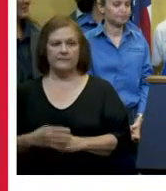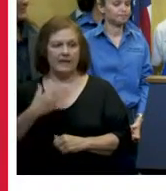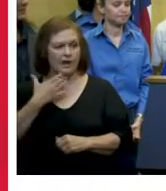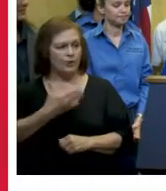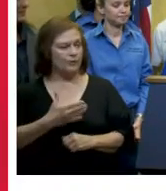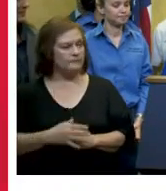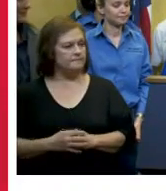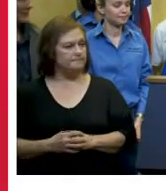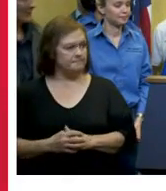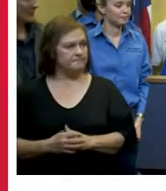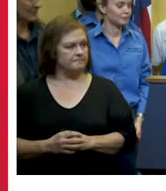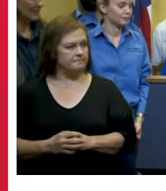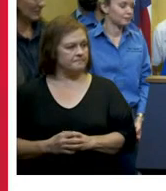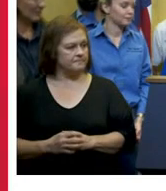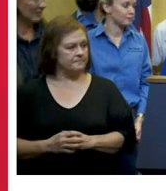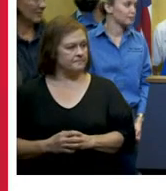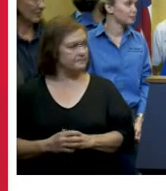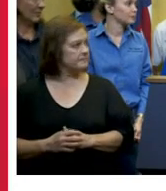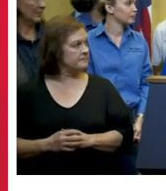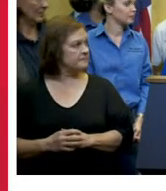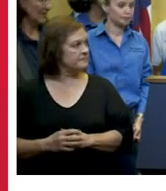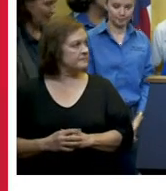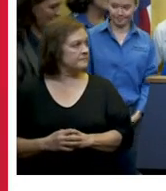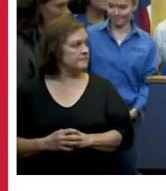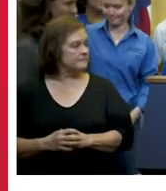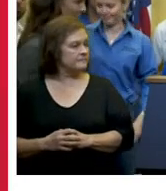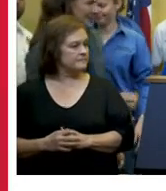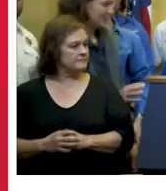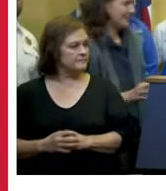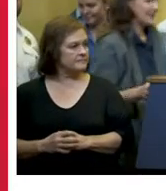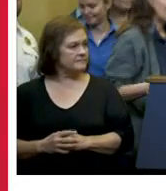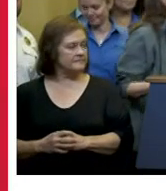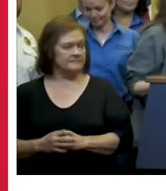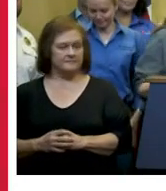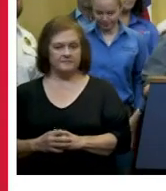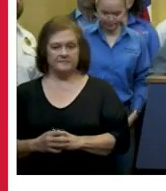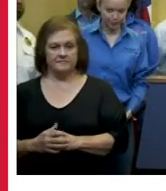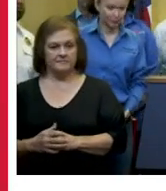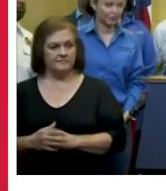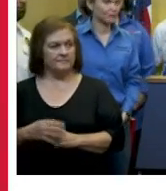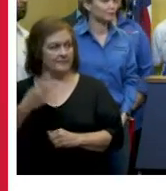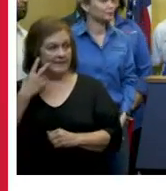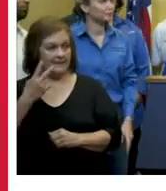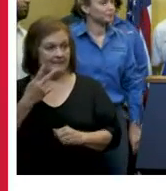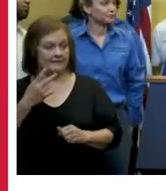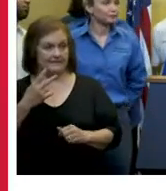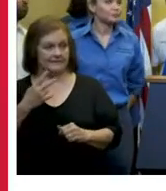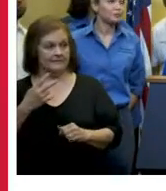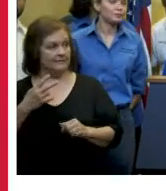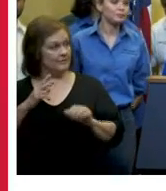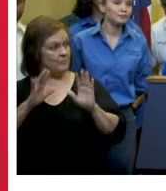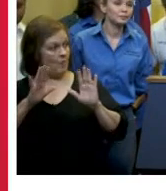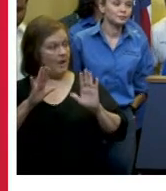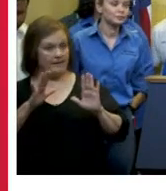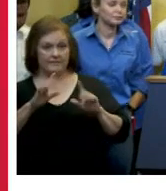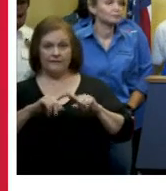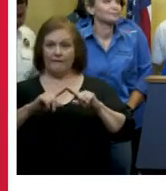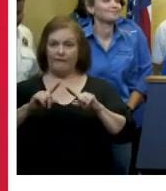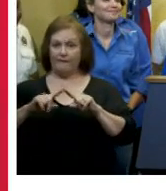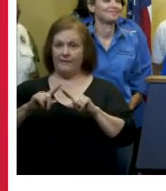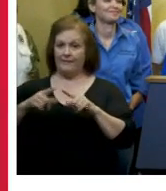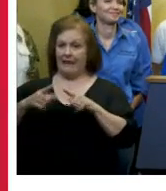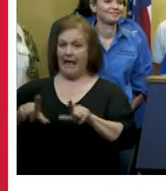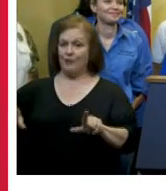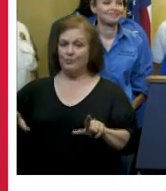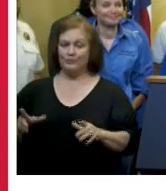thank you so much councilwoman all right councilwoman all right thank you we can see what a wonderful series of voices we have